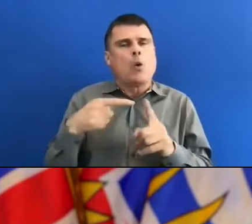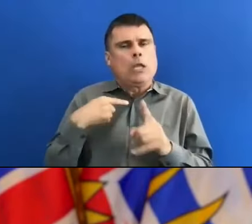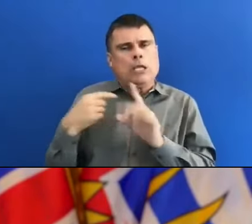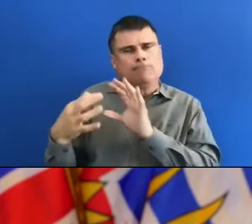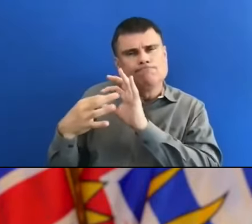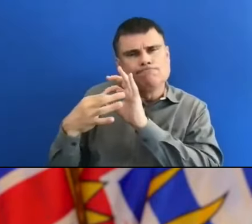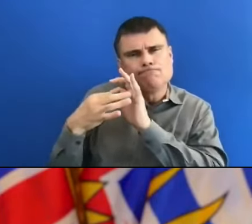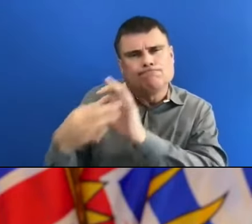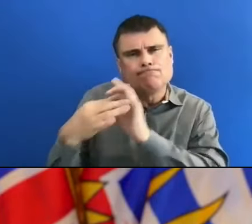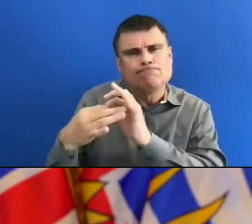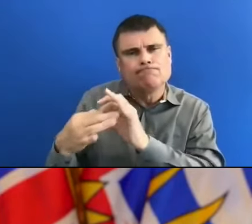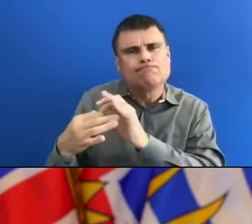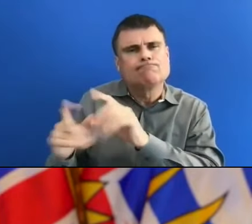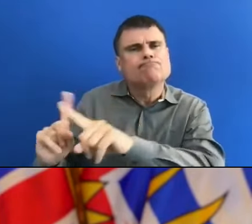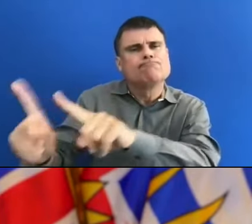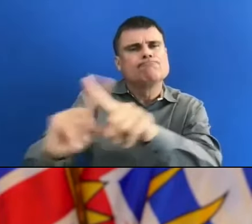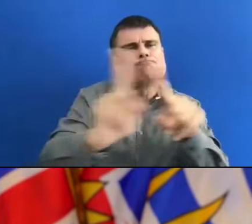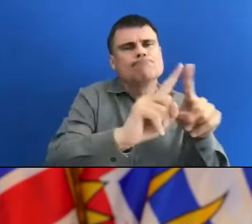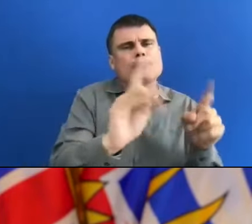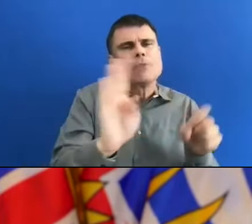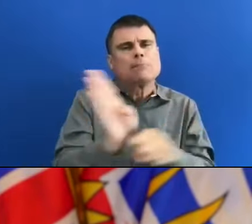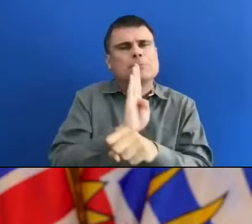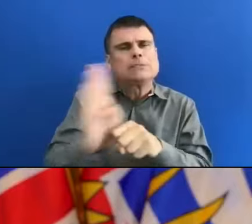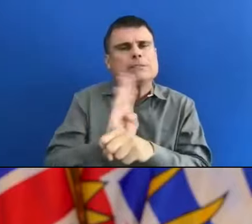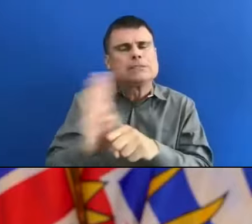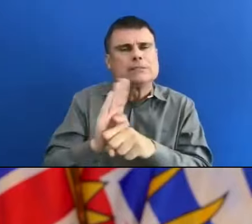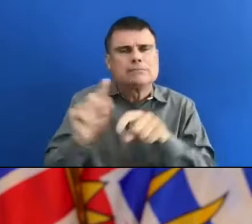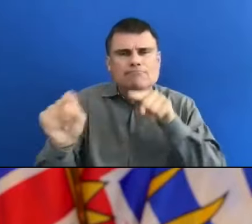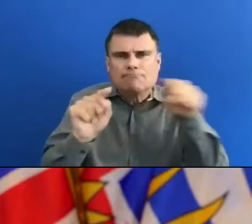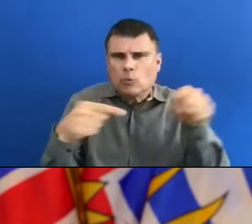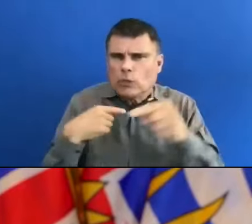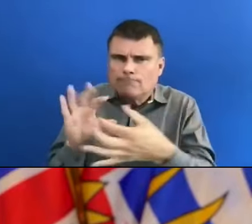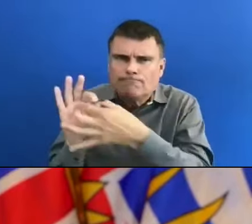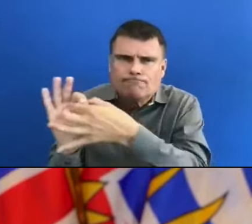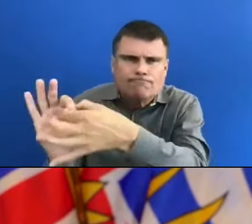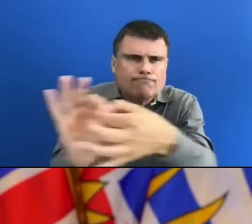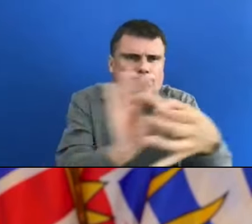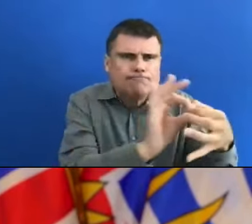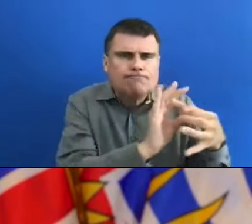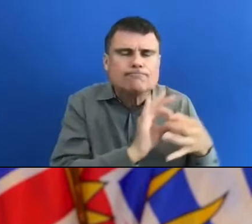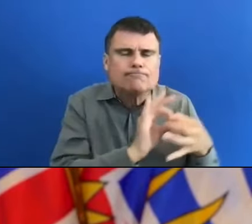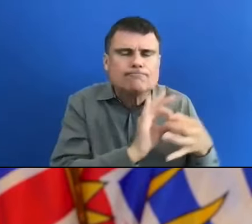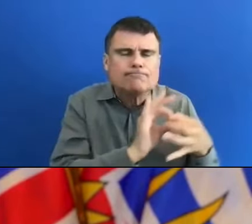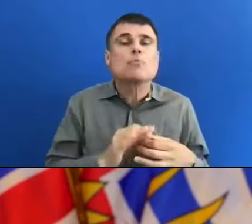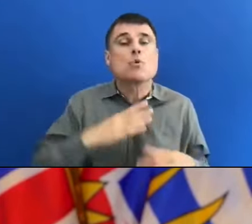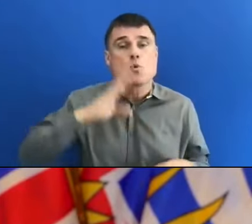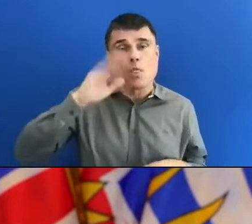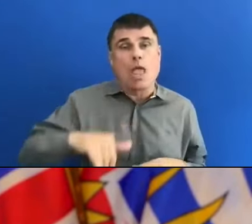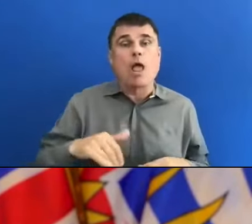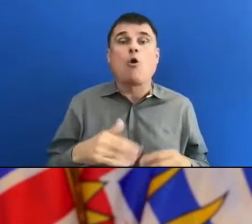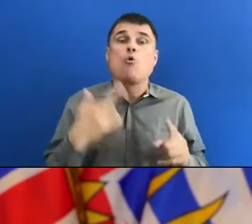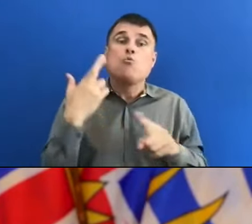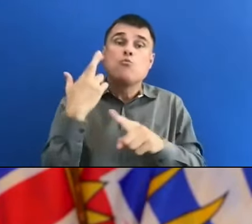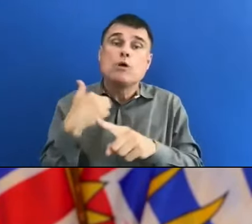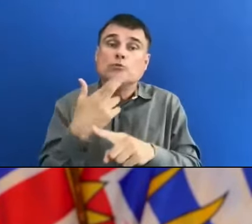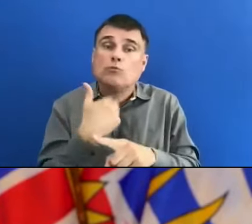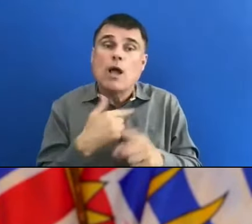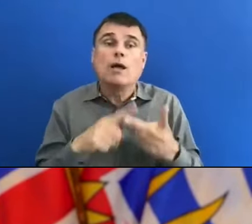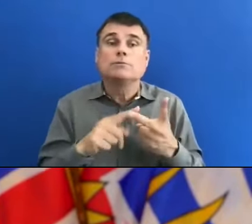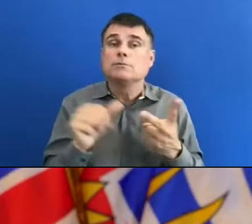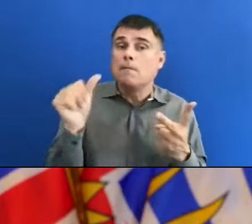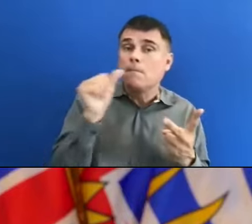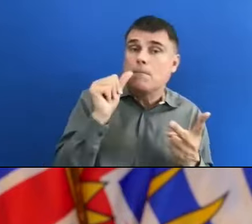long period of time. And we know that restaurants and bars and pubs, they want to increase people's